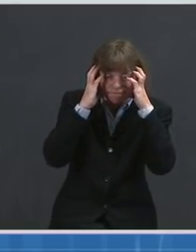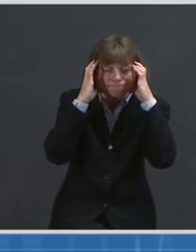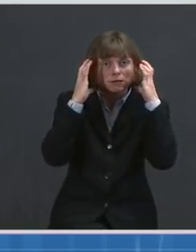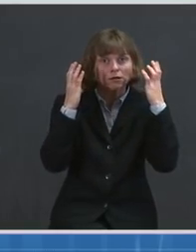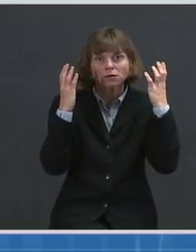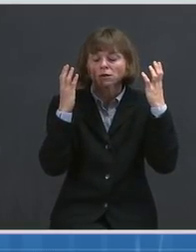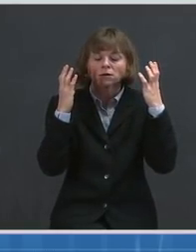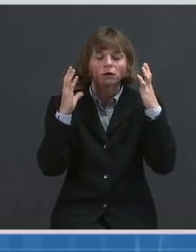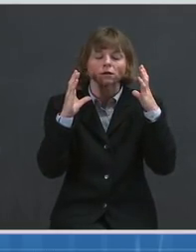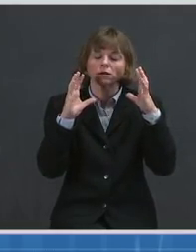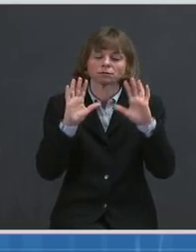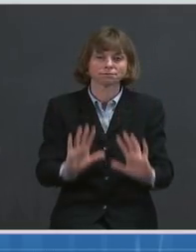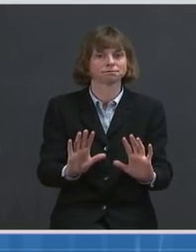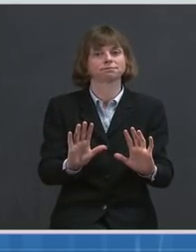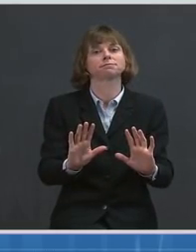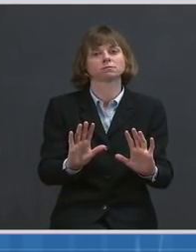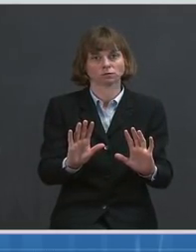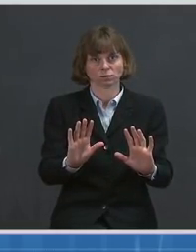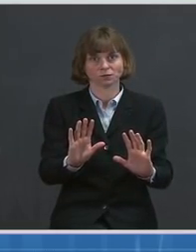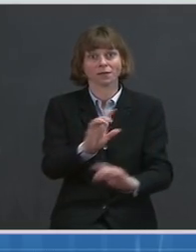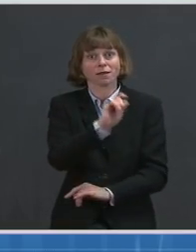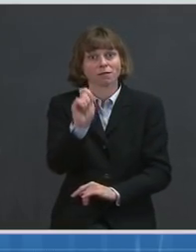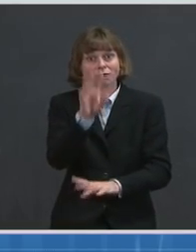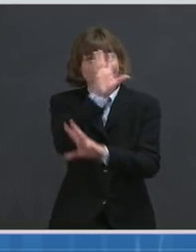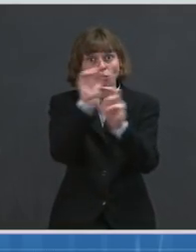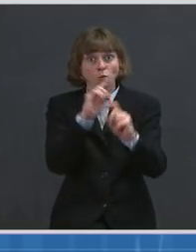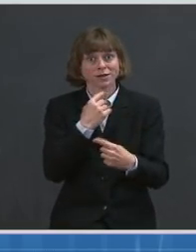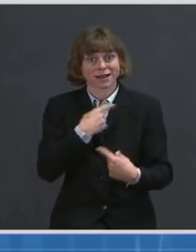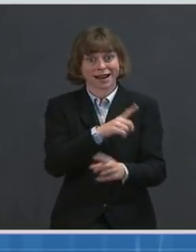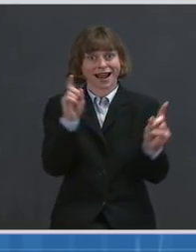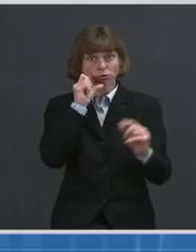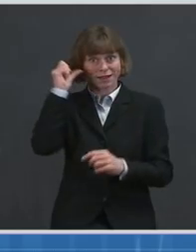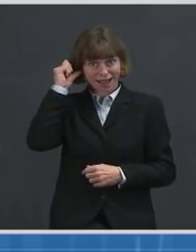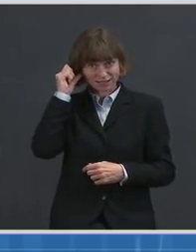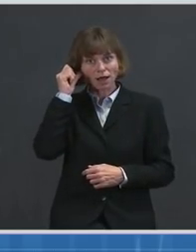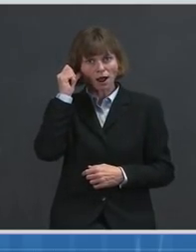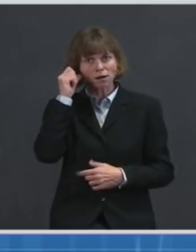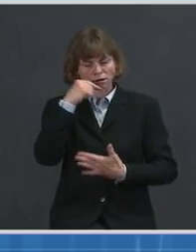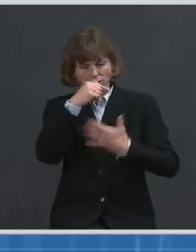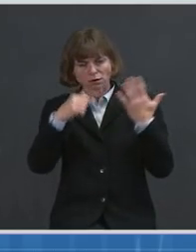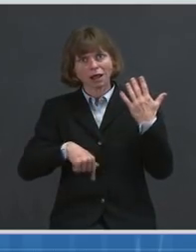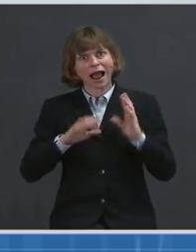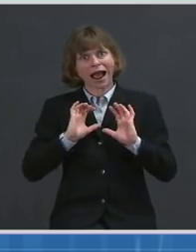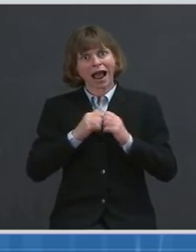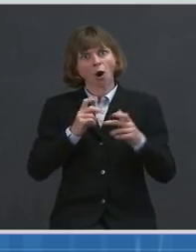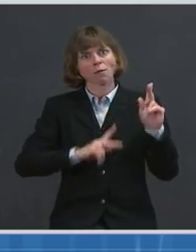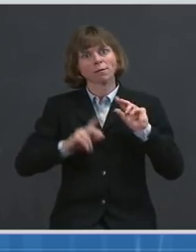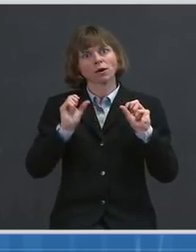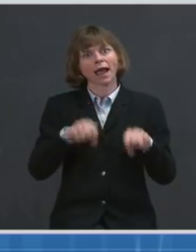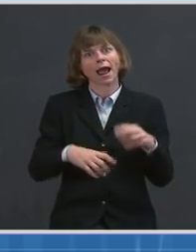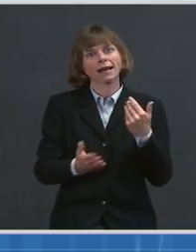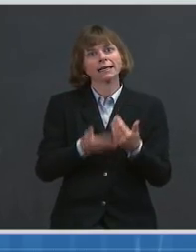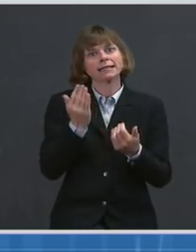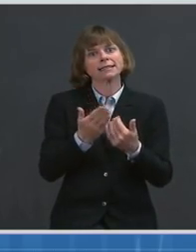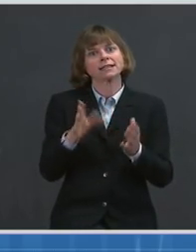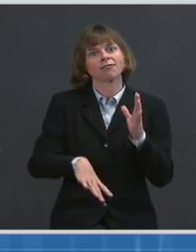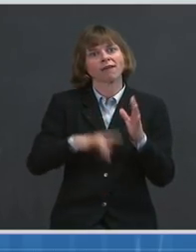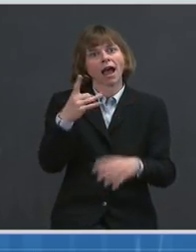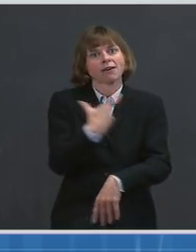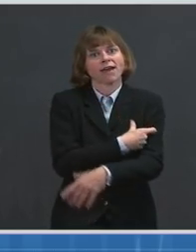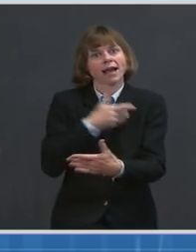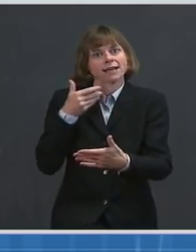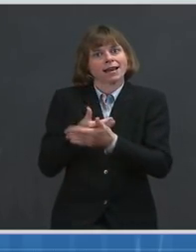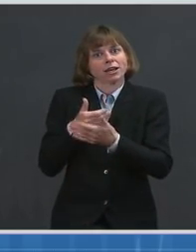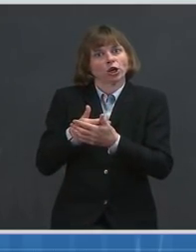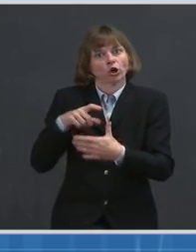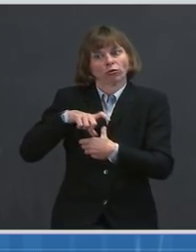That's why the President last night announced steps to make it easier for individuals to find a vaccine near them. By